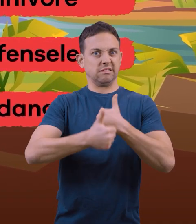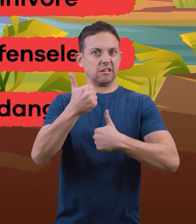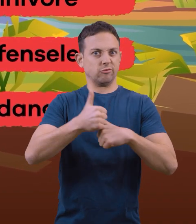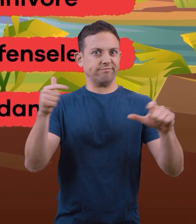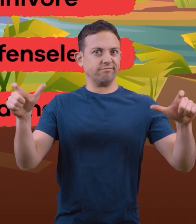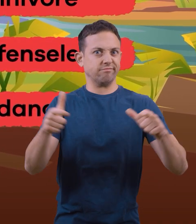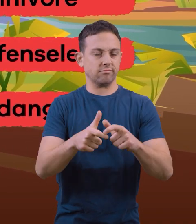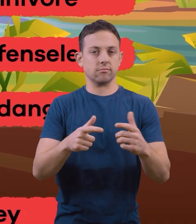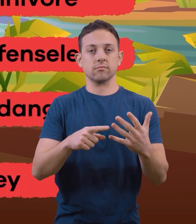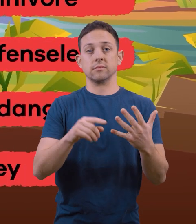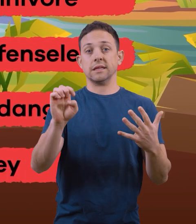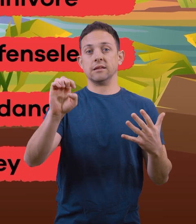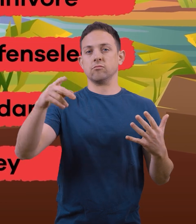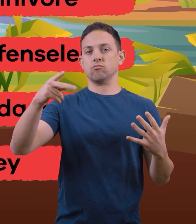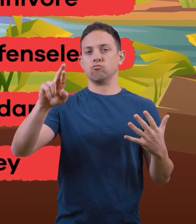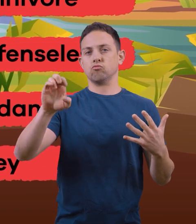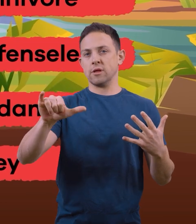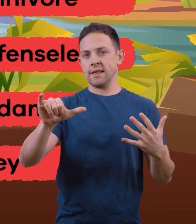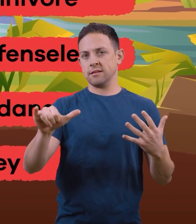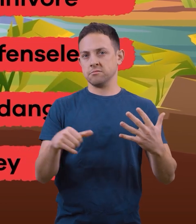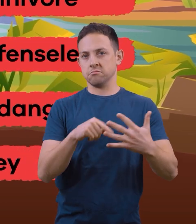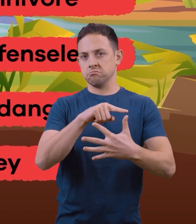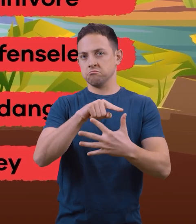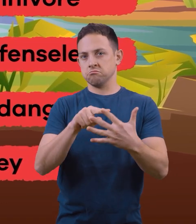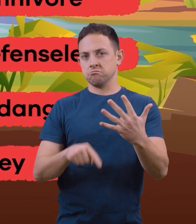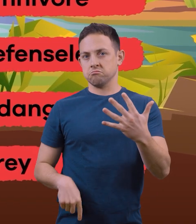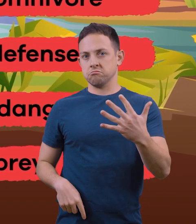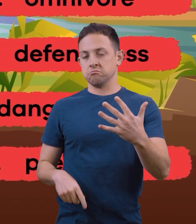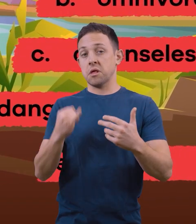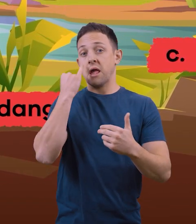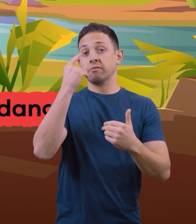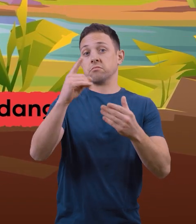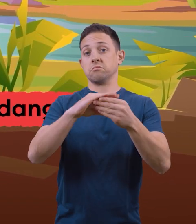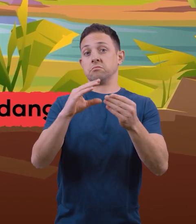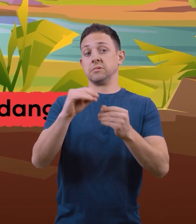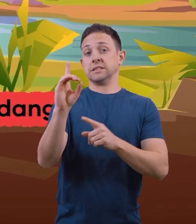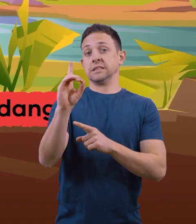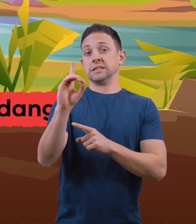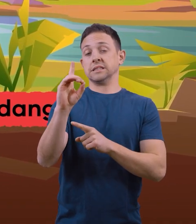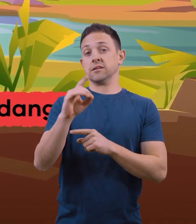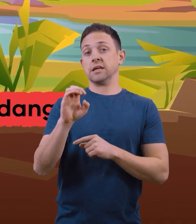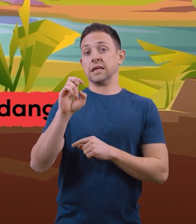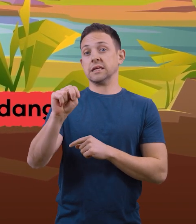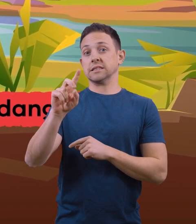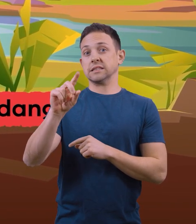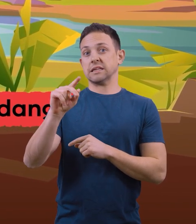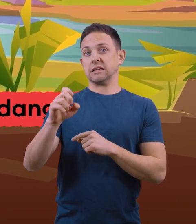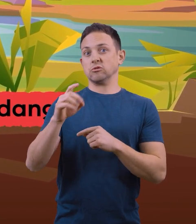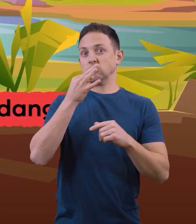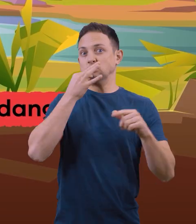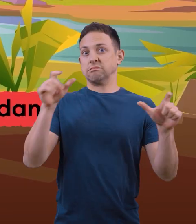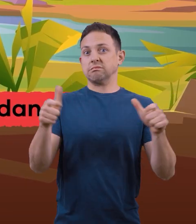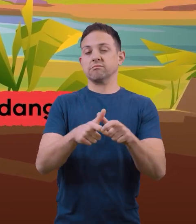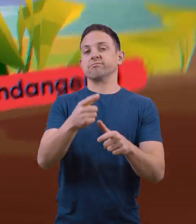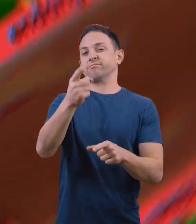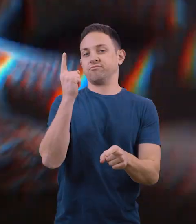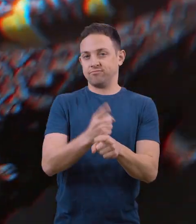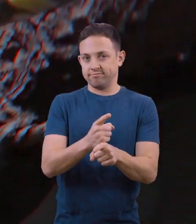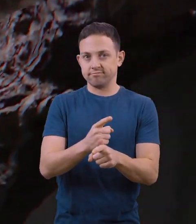Endangered E. Prey If you said D. Endangered, you're correct.